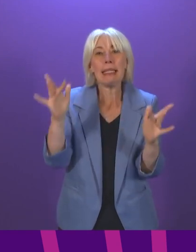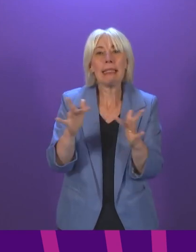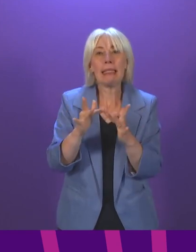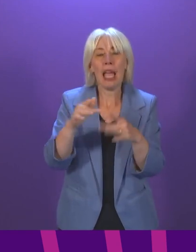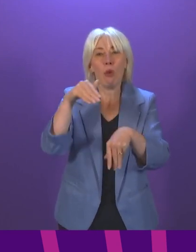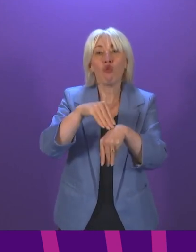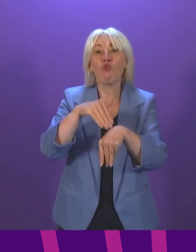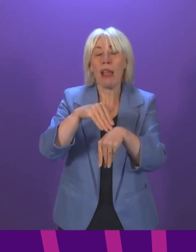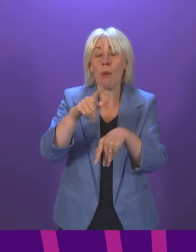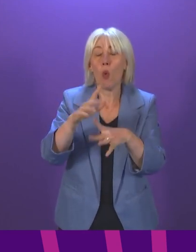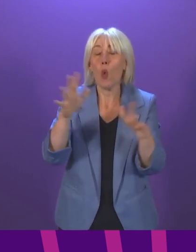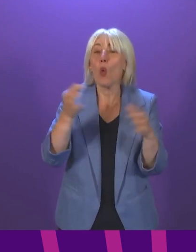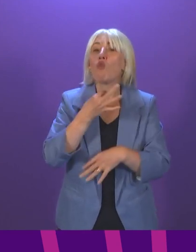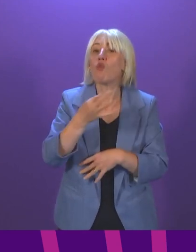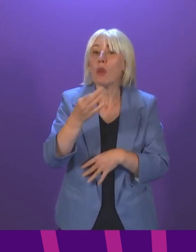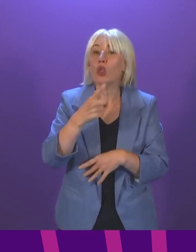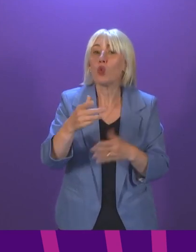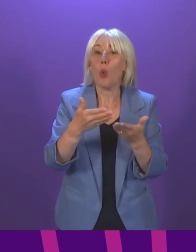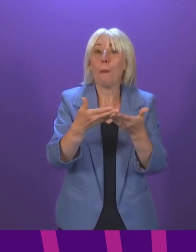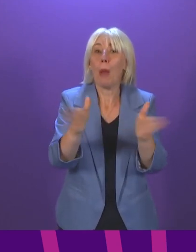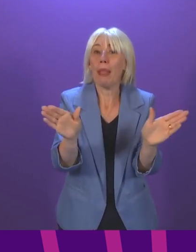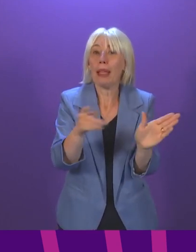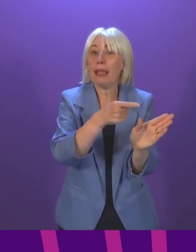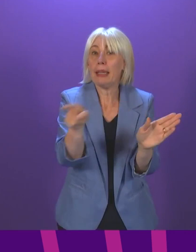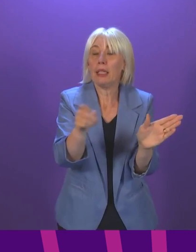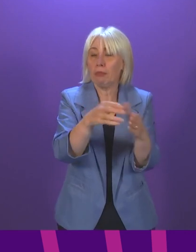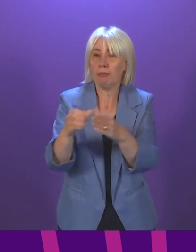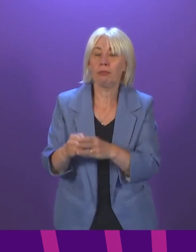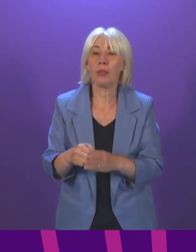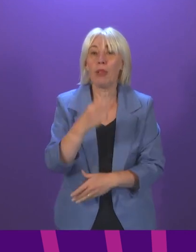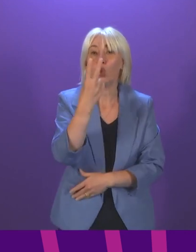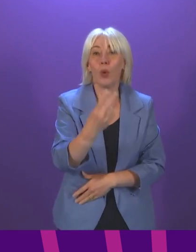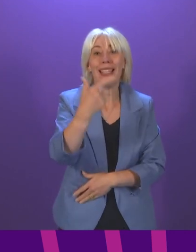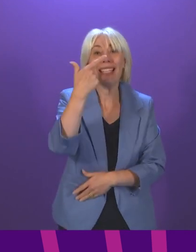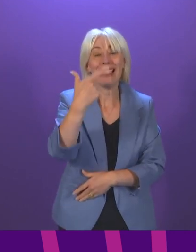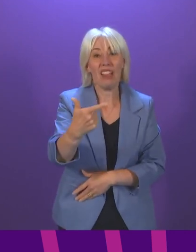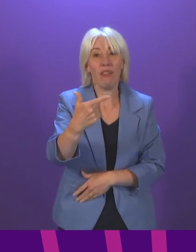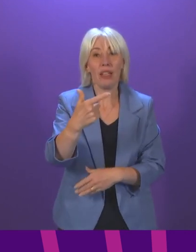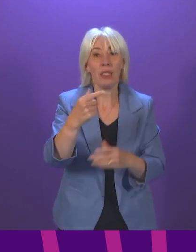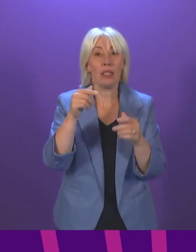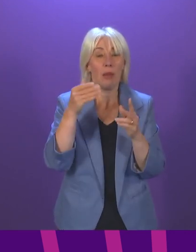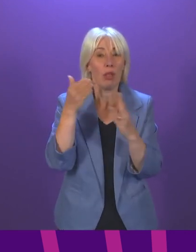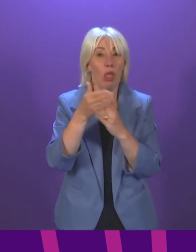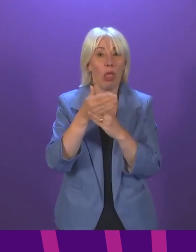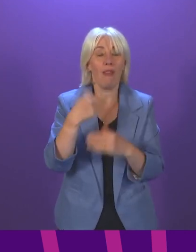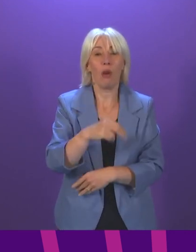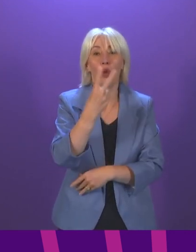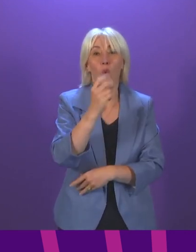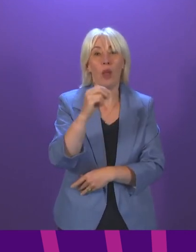Scotland's public sector, with 27 separate attacks recorded since 2017.